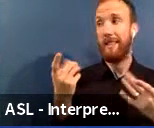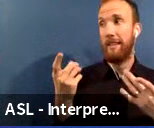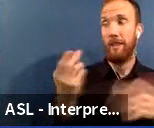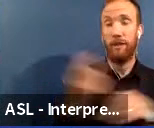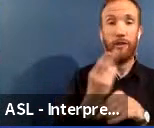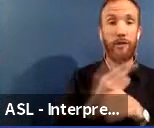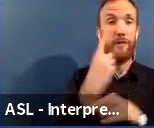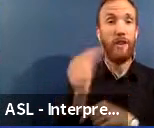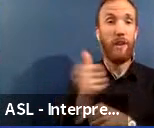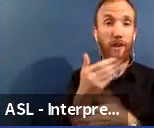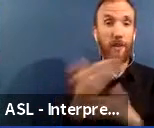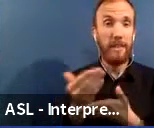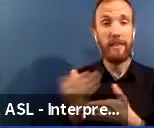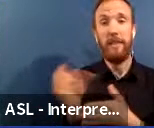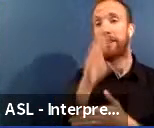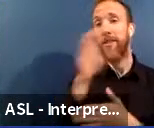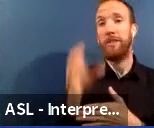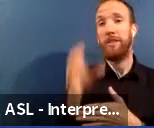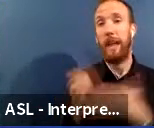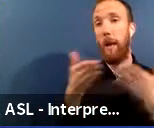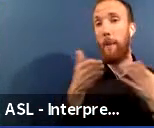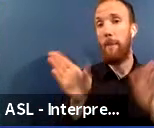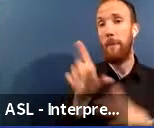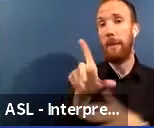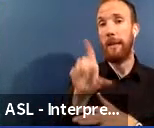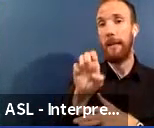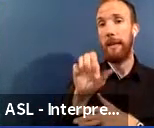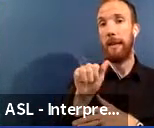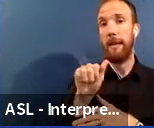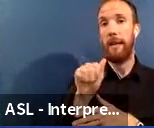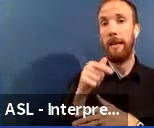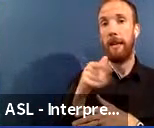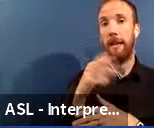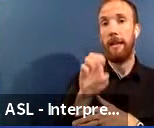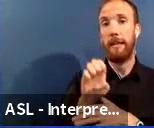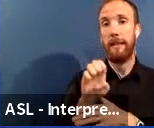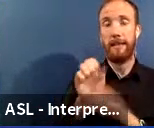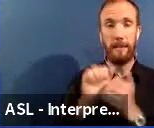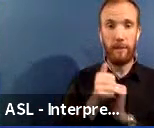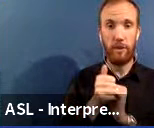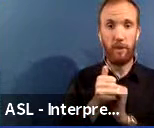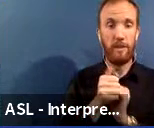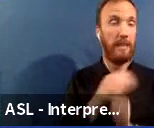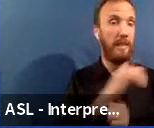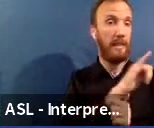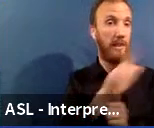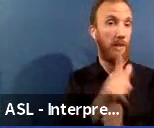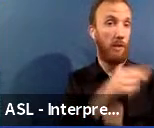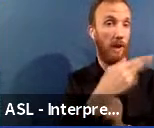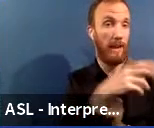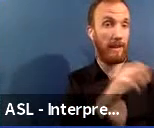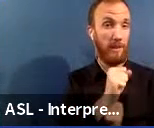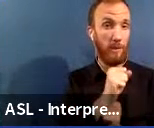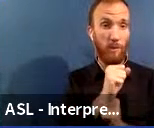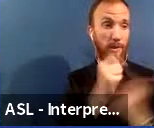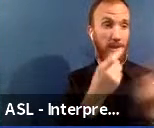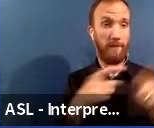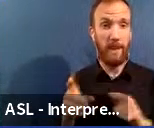League competitions and also the Illinois High School Association events such as playoffs and tournaments.